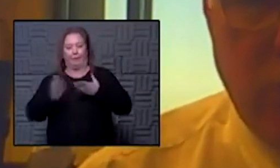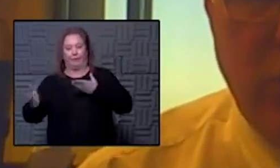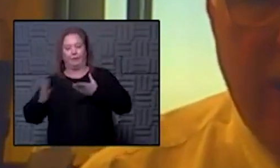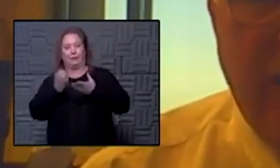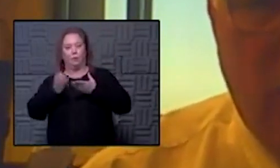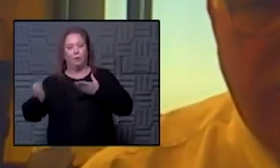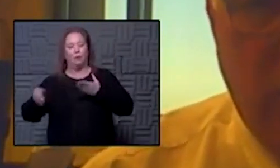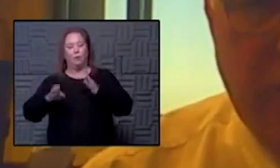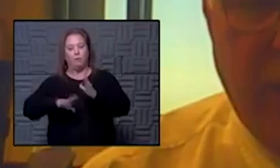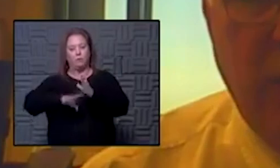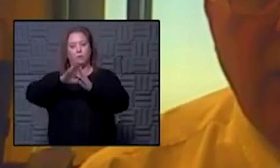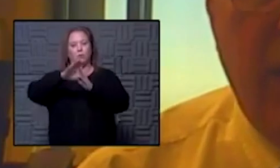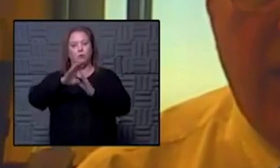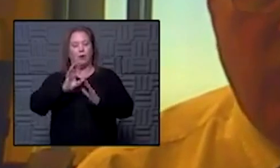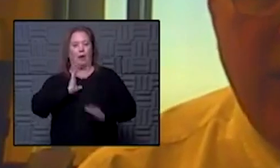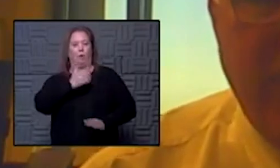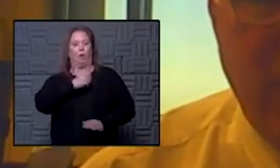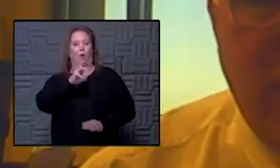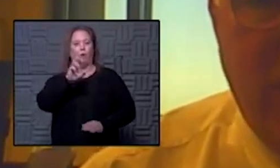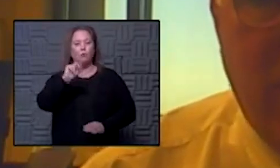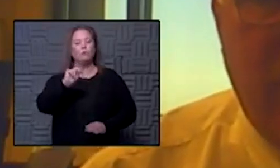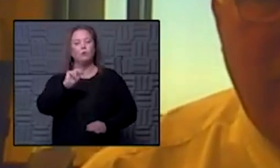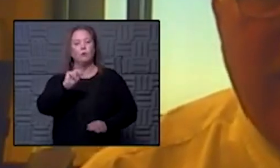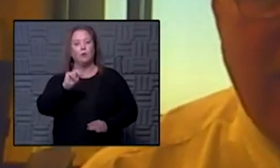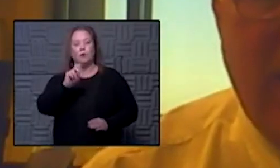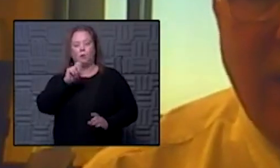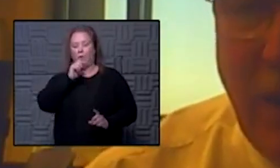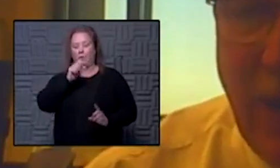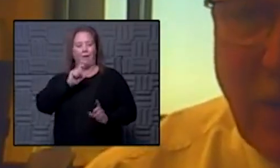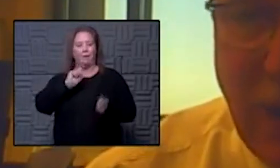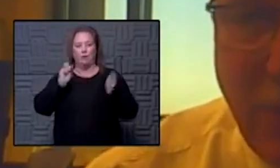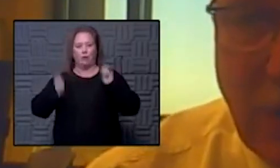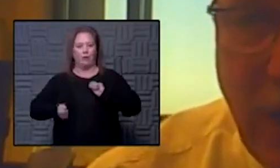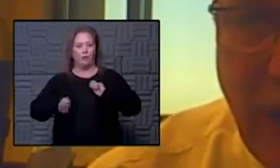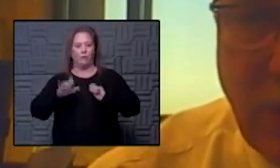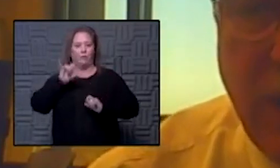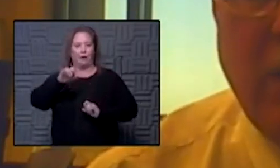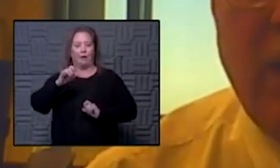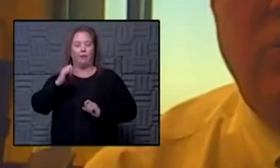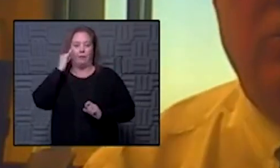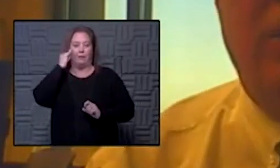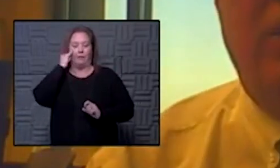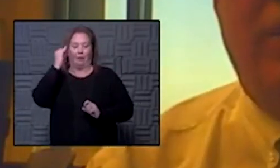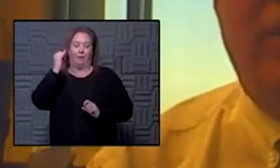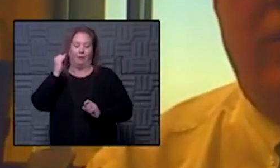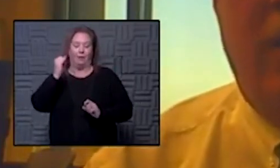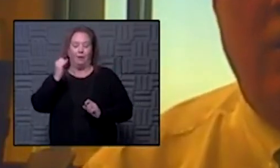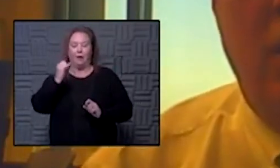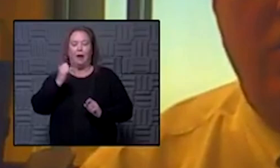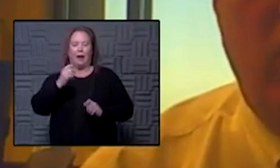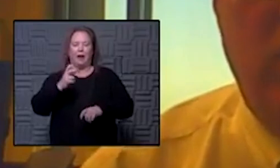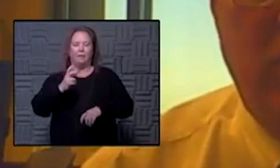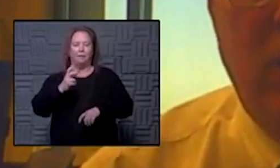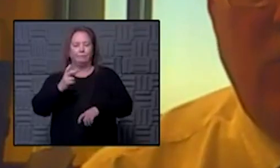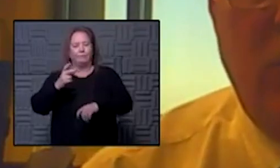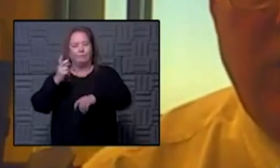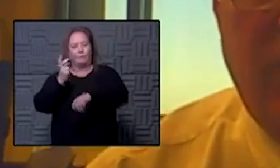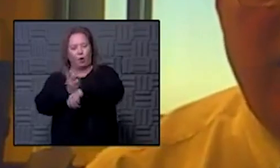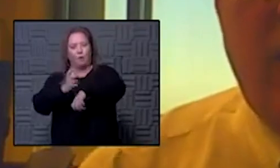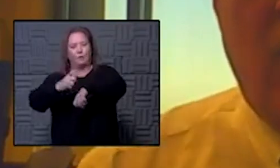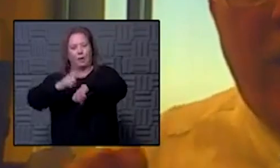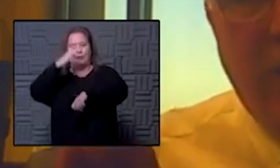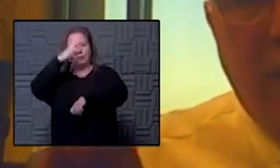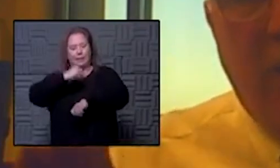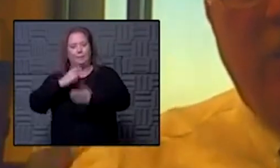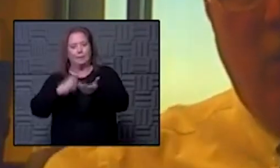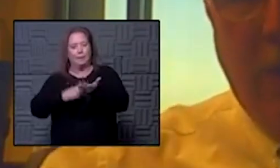surge on our footprint and we haven't deviated from that yet i've had sleepless nights on occasion thinking about that but we're sticking with